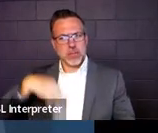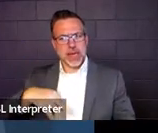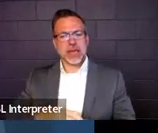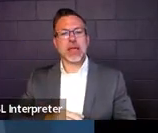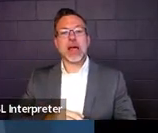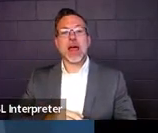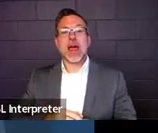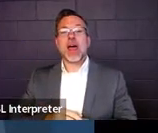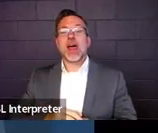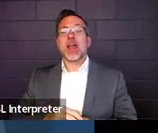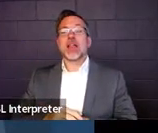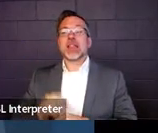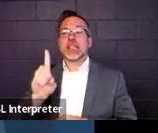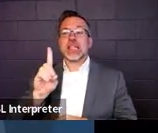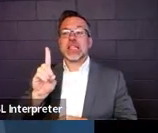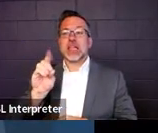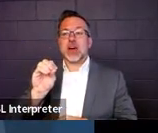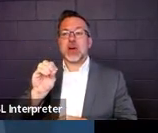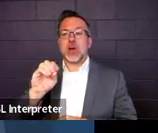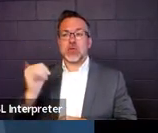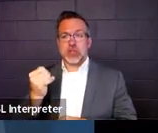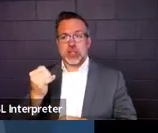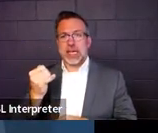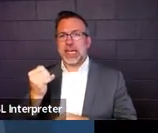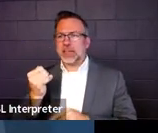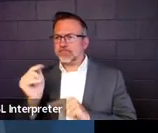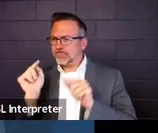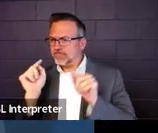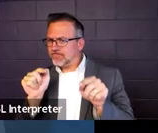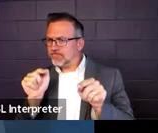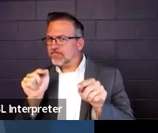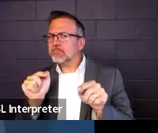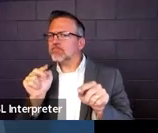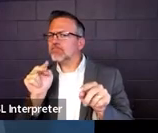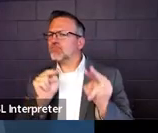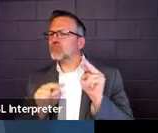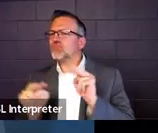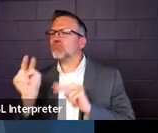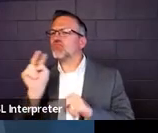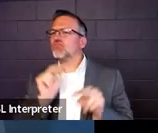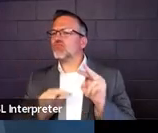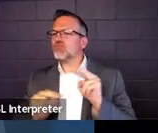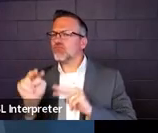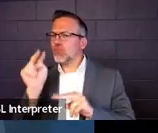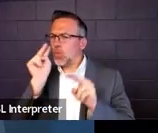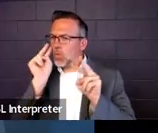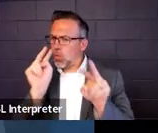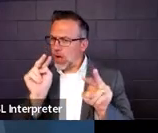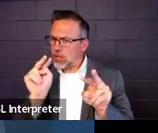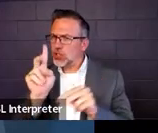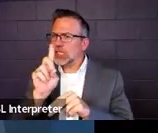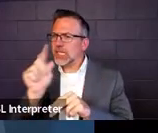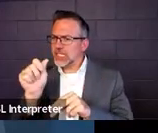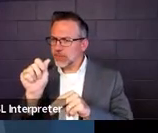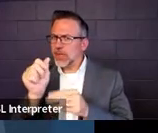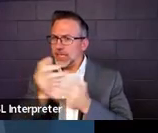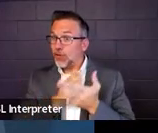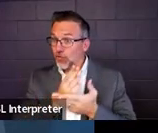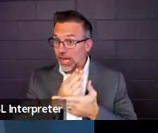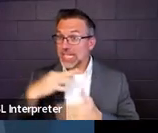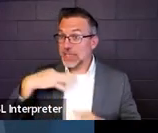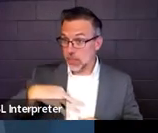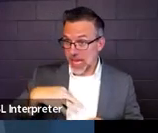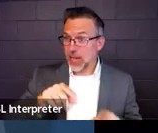investigated. So they are keeping an eye on this. Disability Rights Maine is keeping an eye on